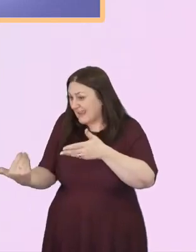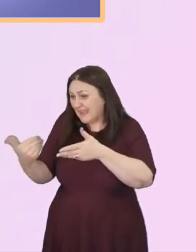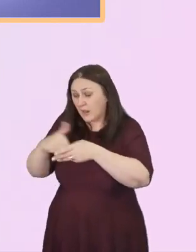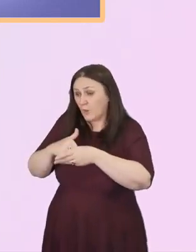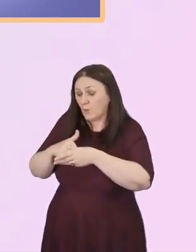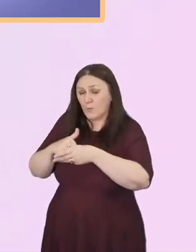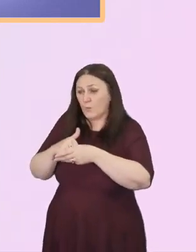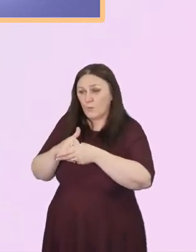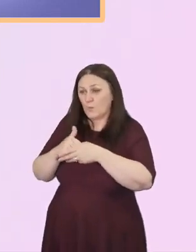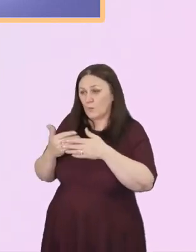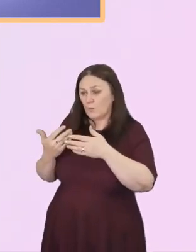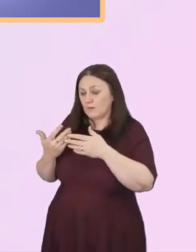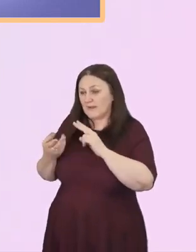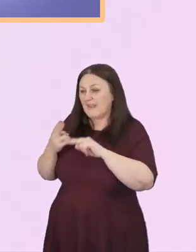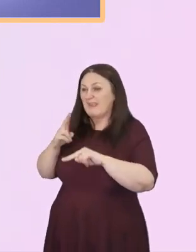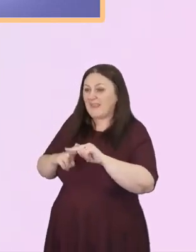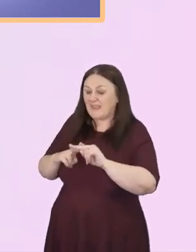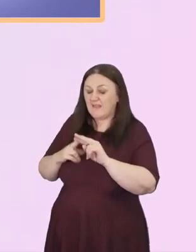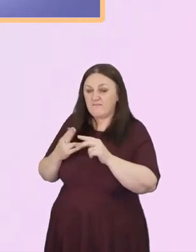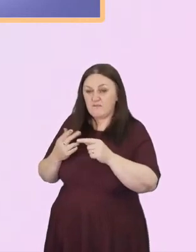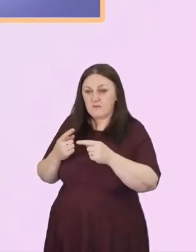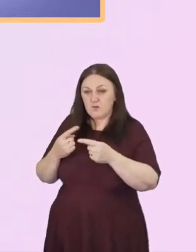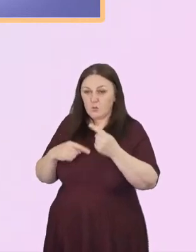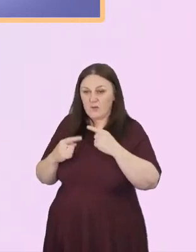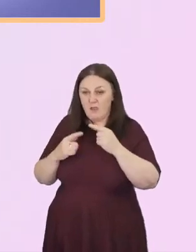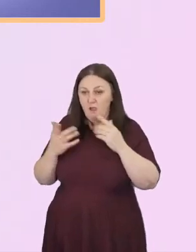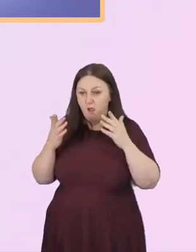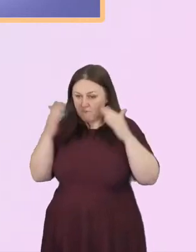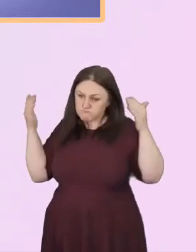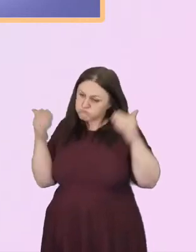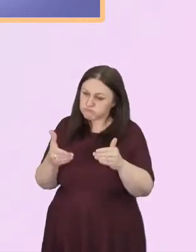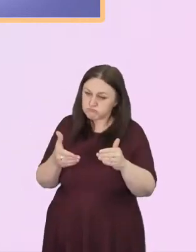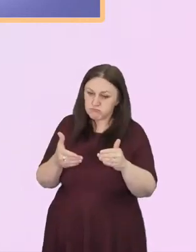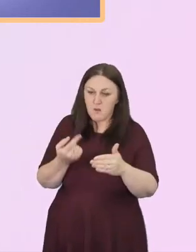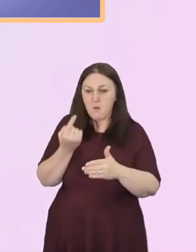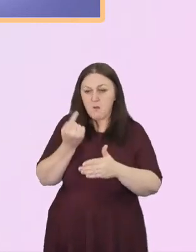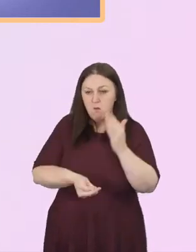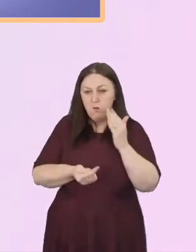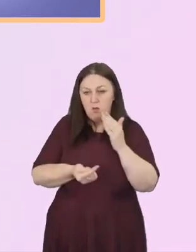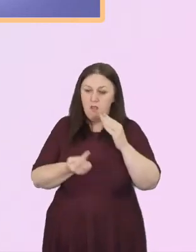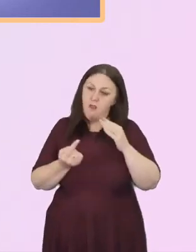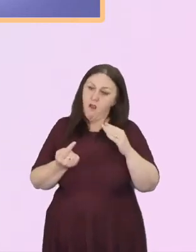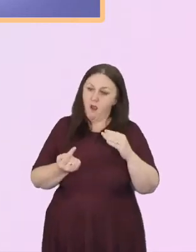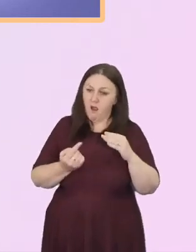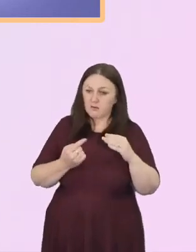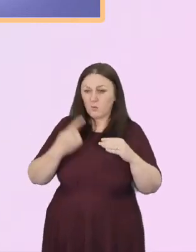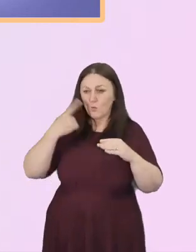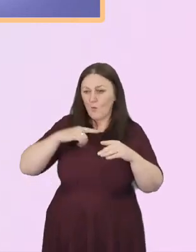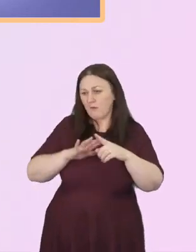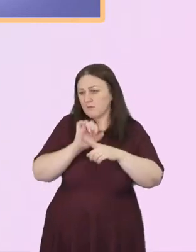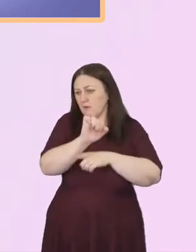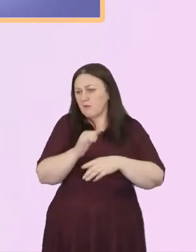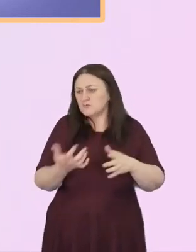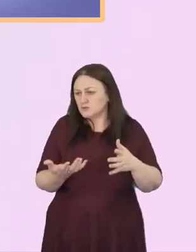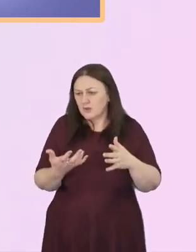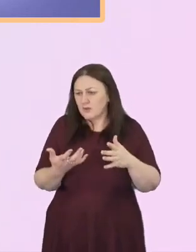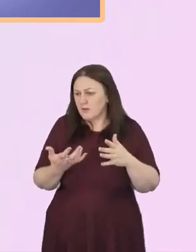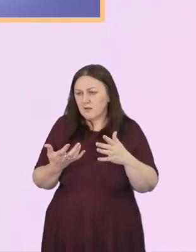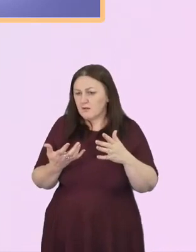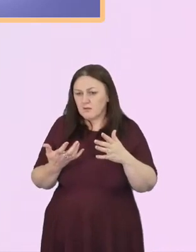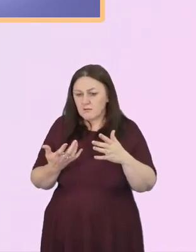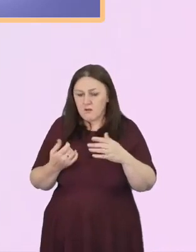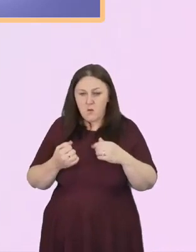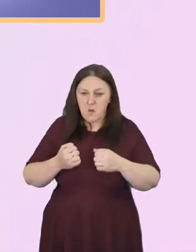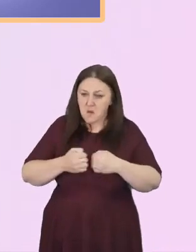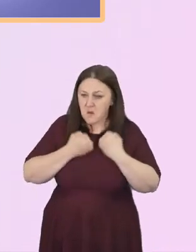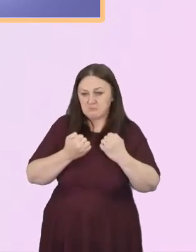we only ever have white-centric culture in our churches or traditions